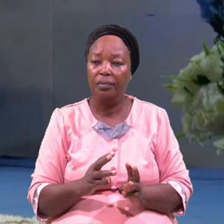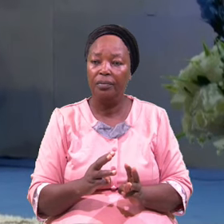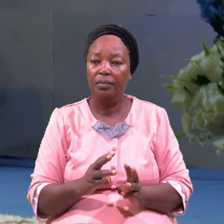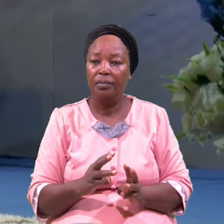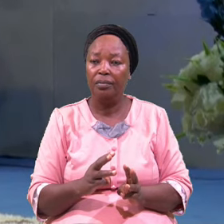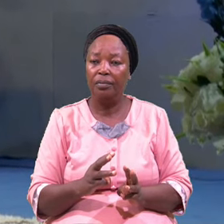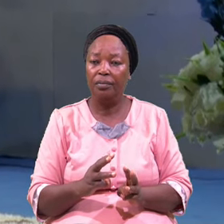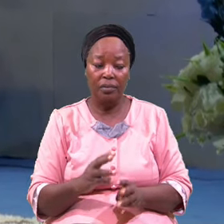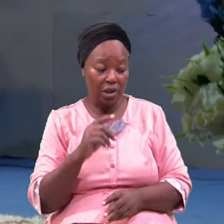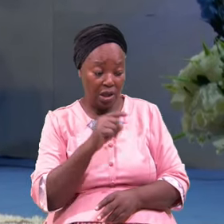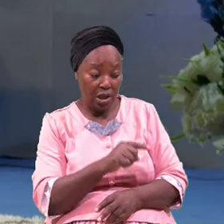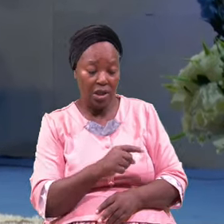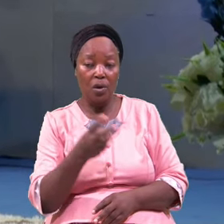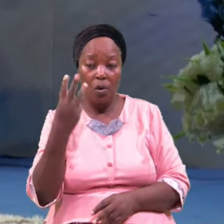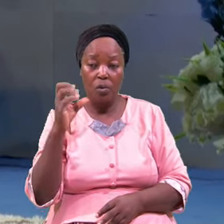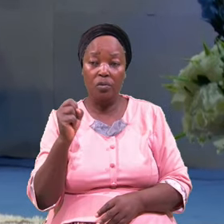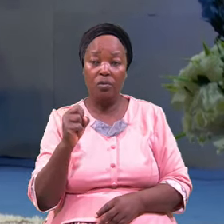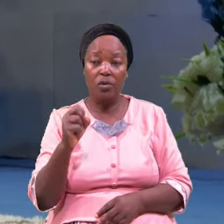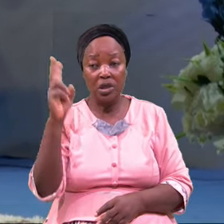He Was Ignorant Of